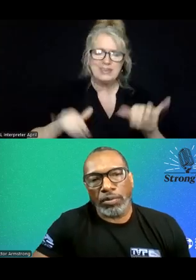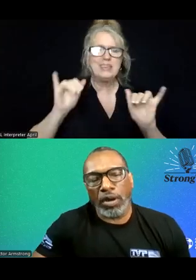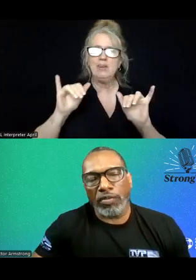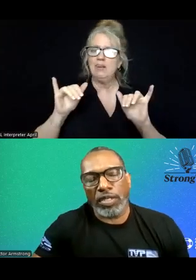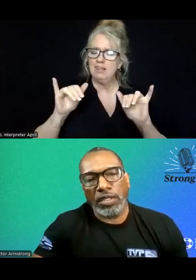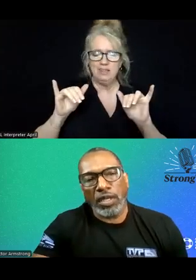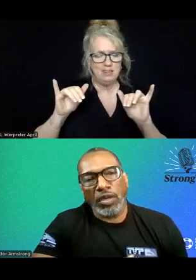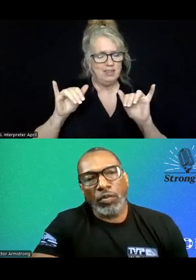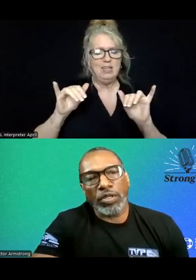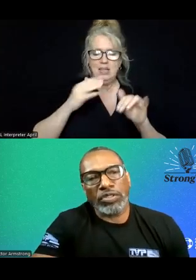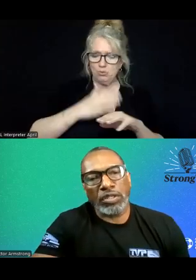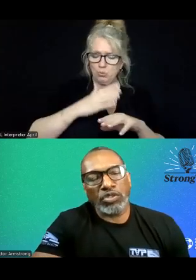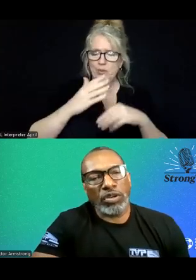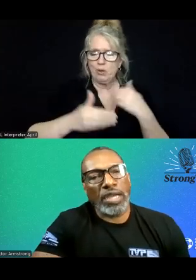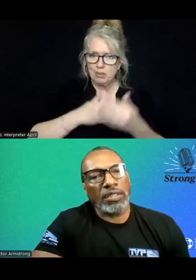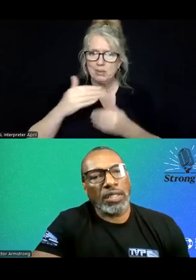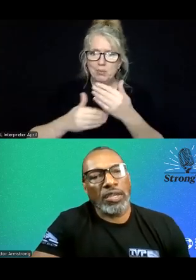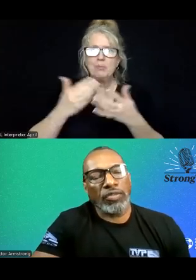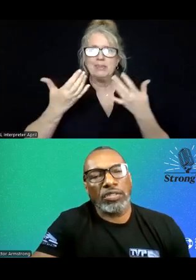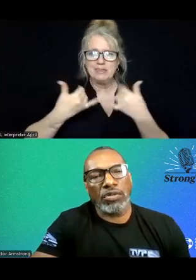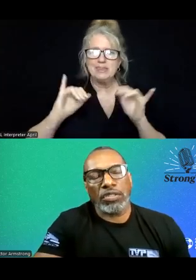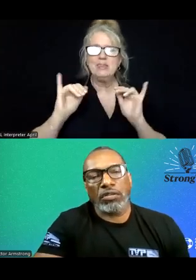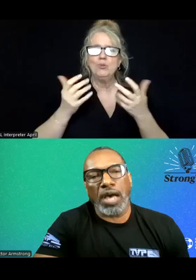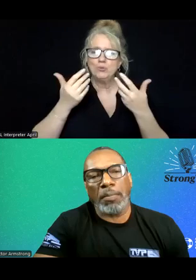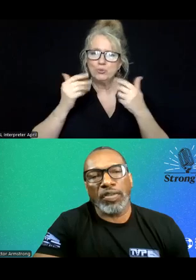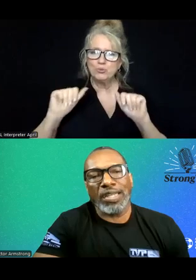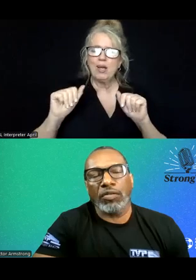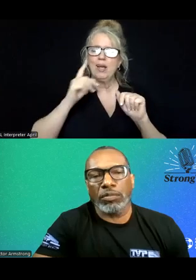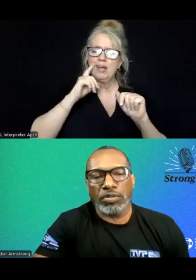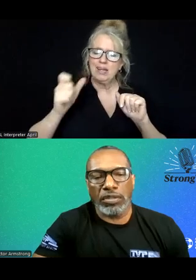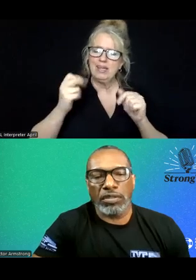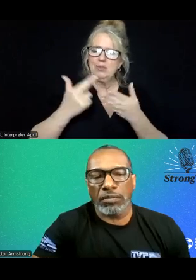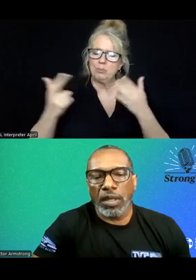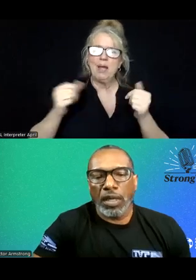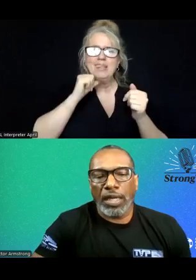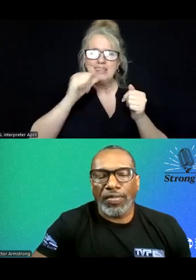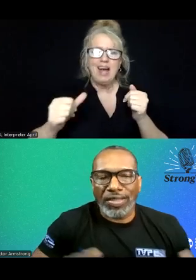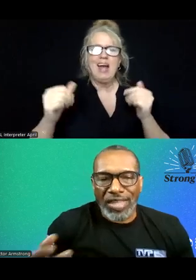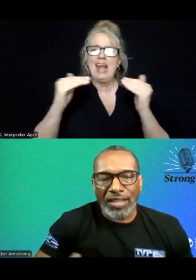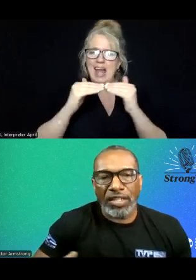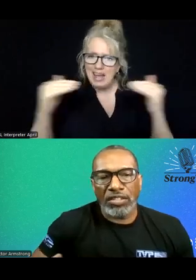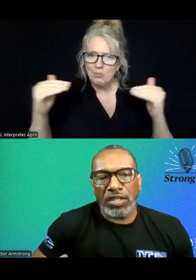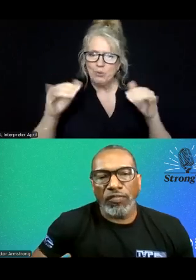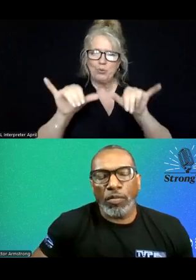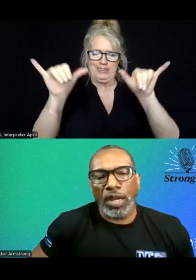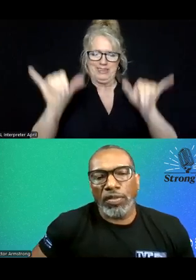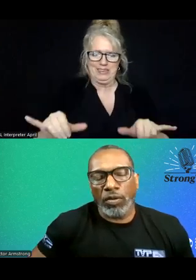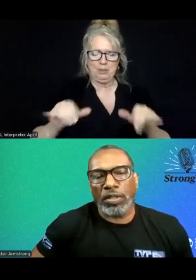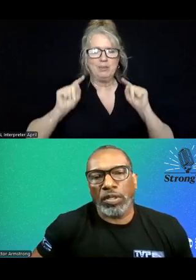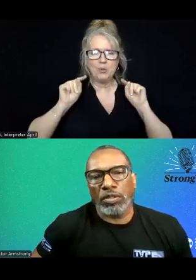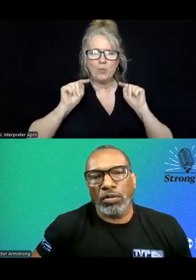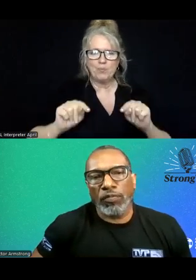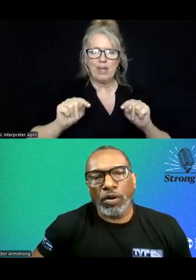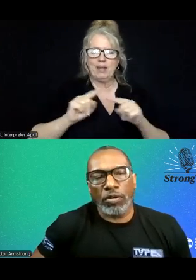as we're making progress, we are still trying to lay resources on top of an inequitable system. And I think that needs to inform